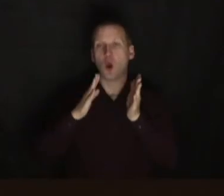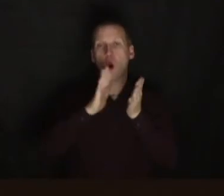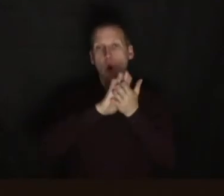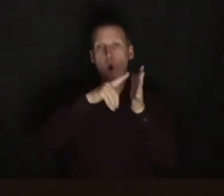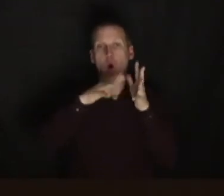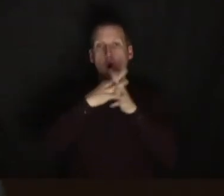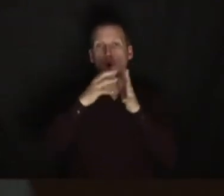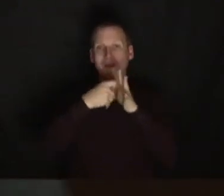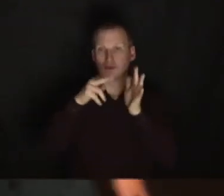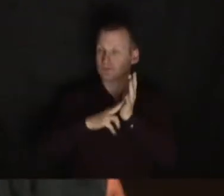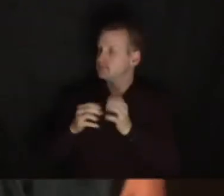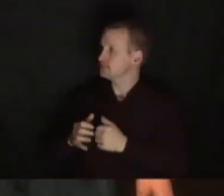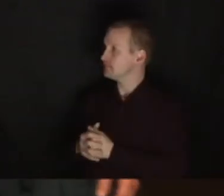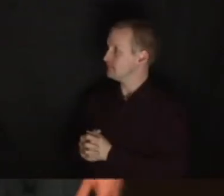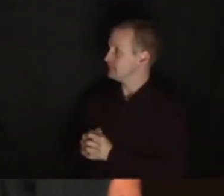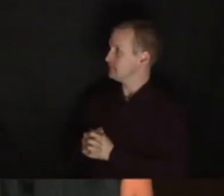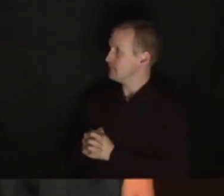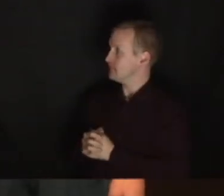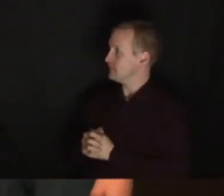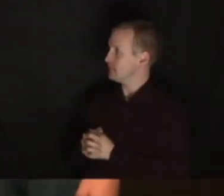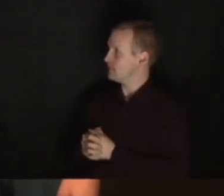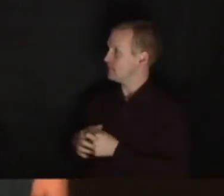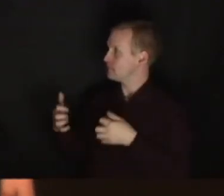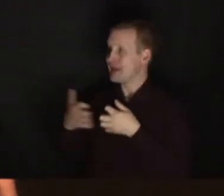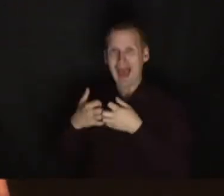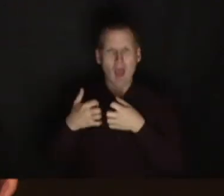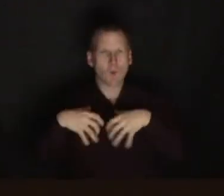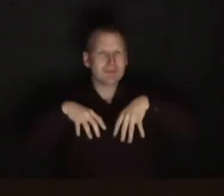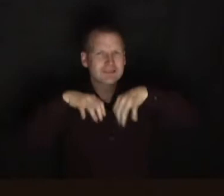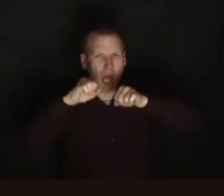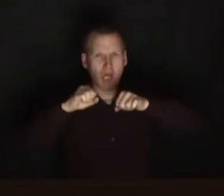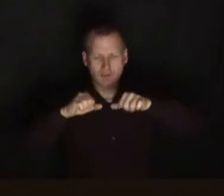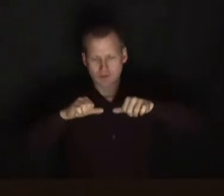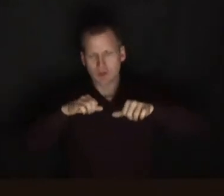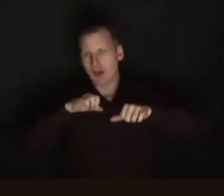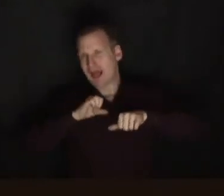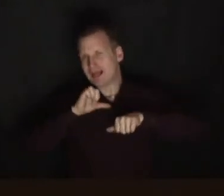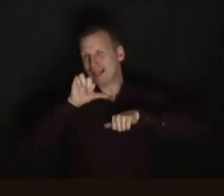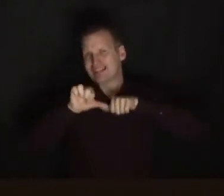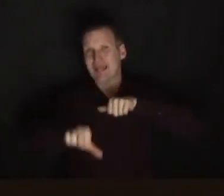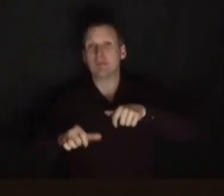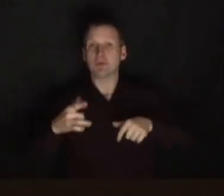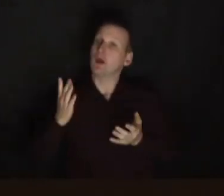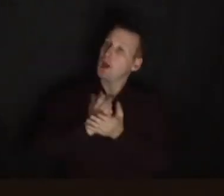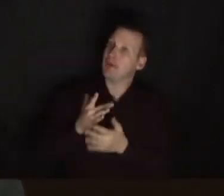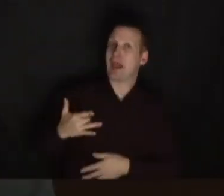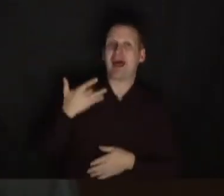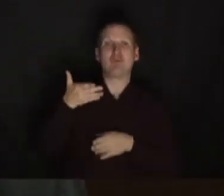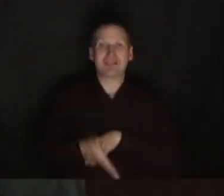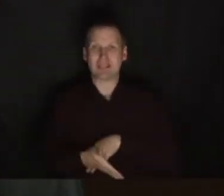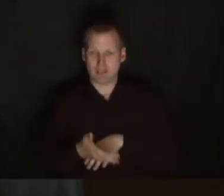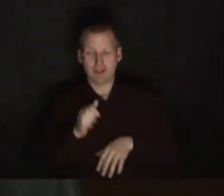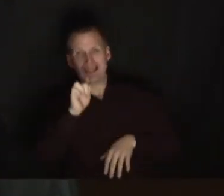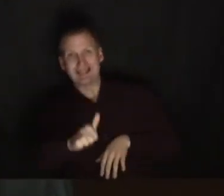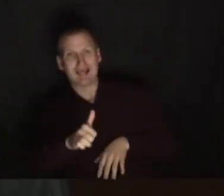So how do we get started or find our next step? Yes we're busy people, yes we're not perfect and